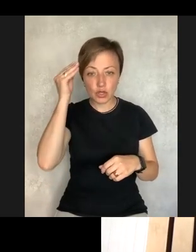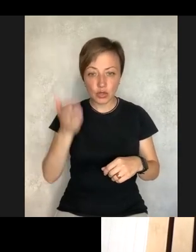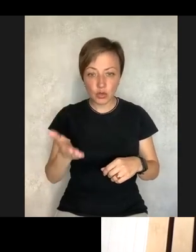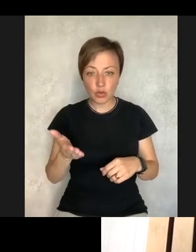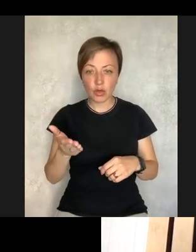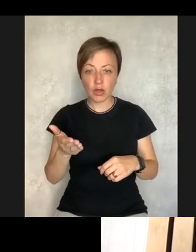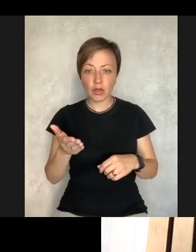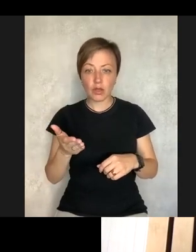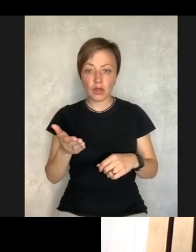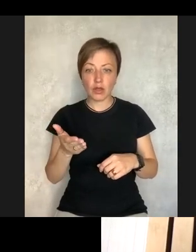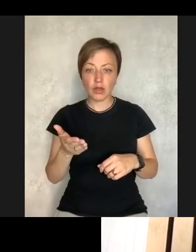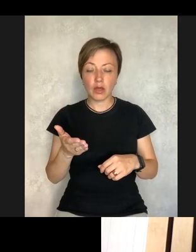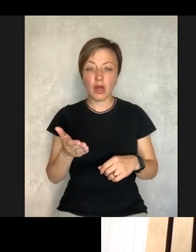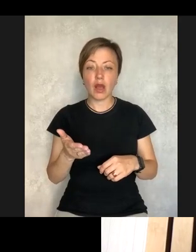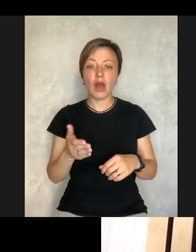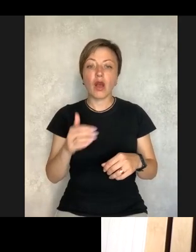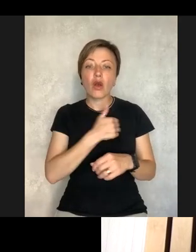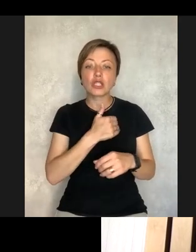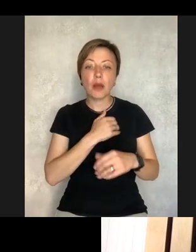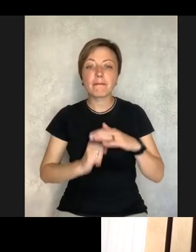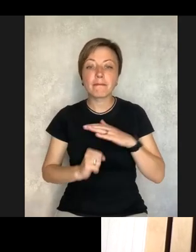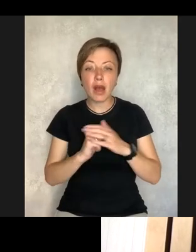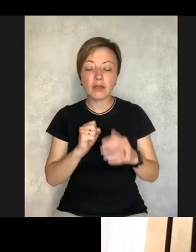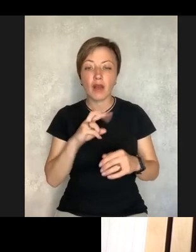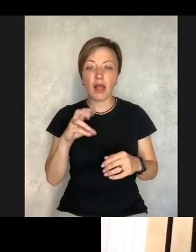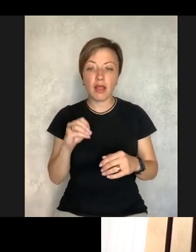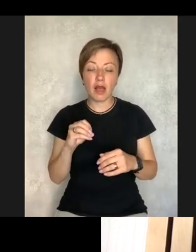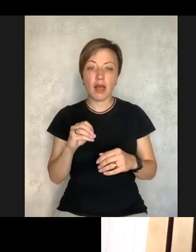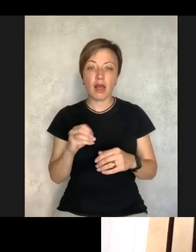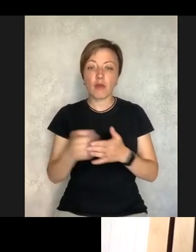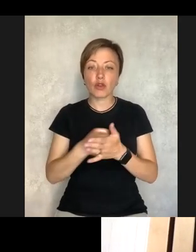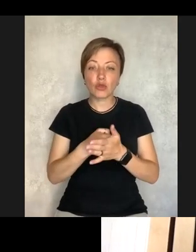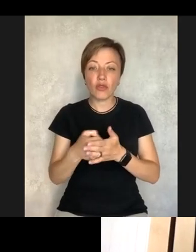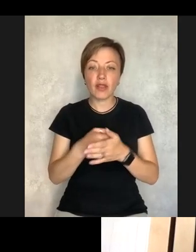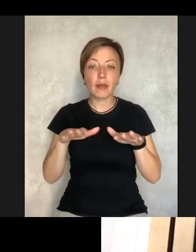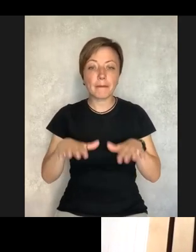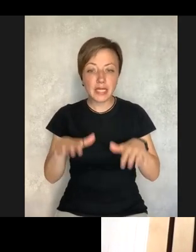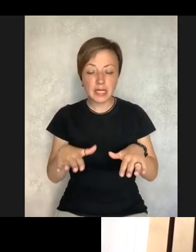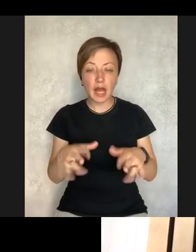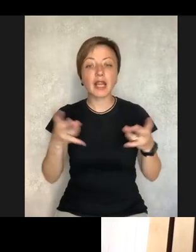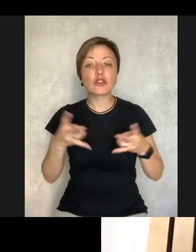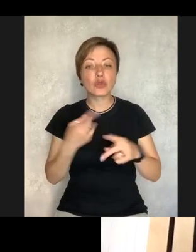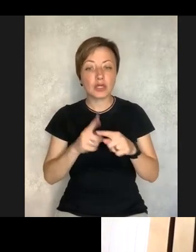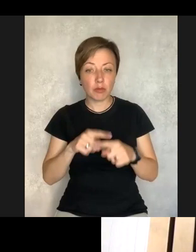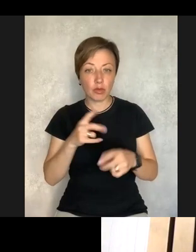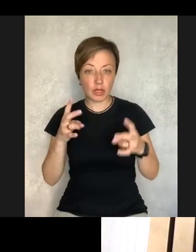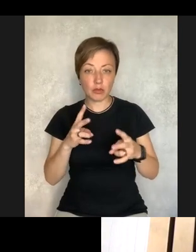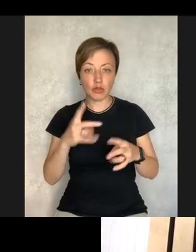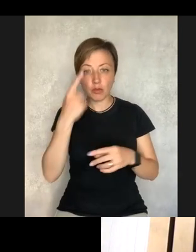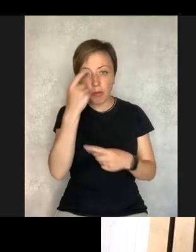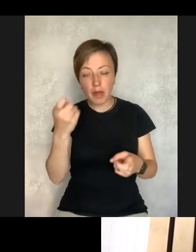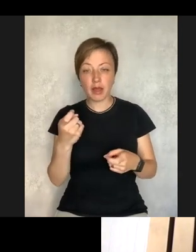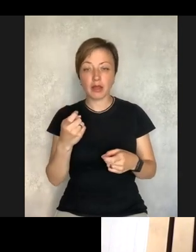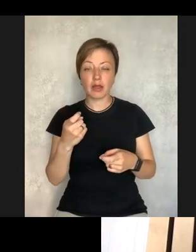support of the government to be able to advocate and promote those services, at least basic services on the grounds.